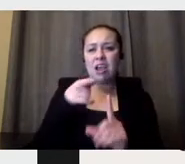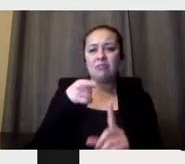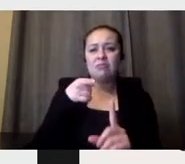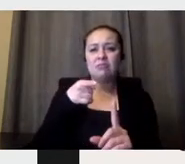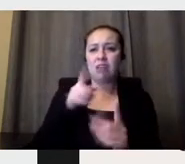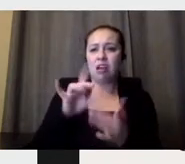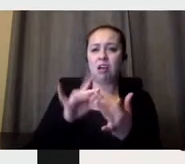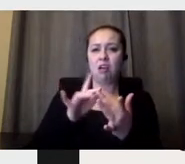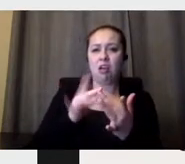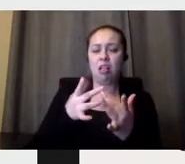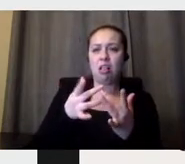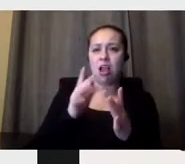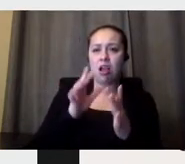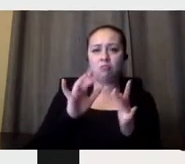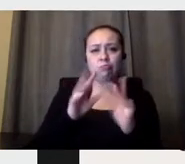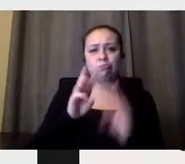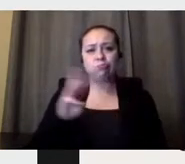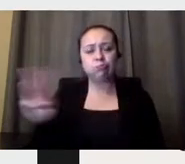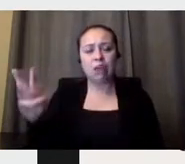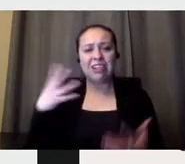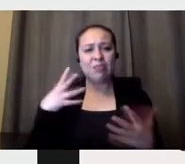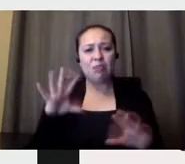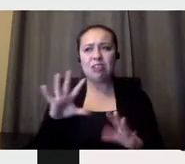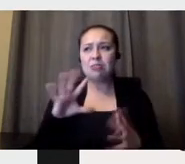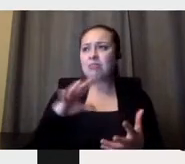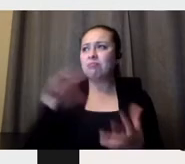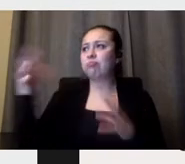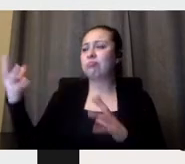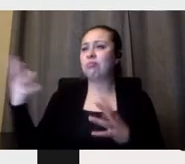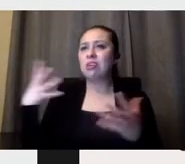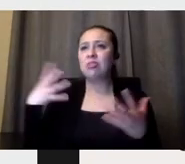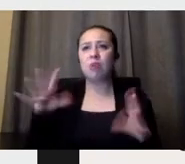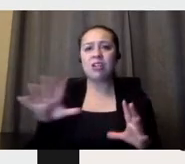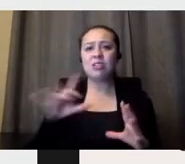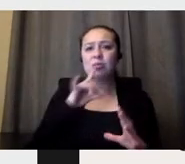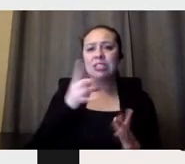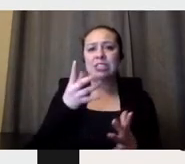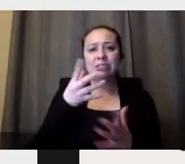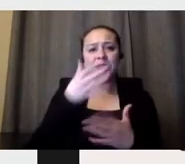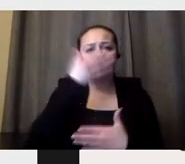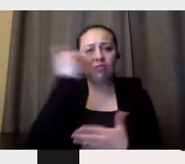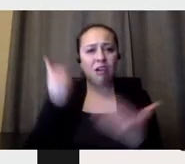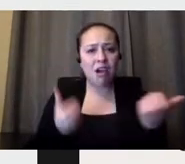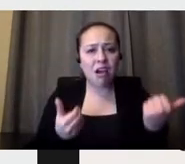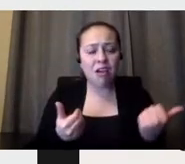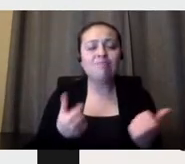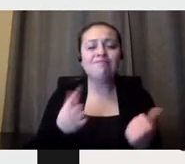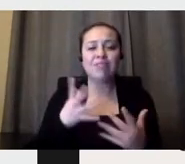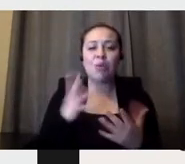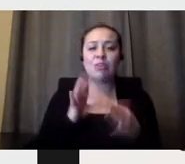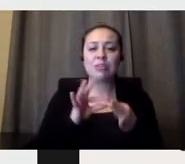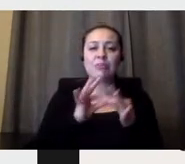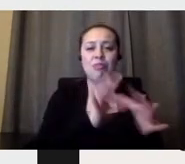hands. I know that this should be used for something related to them. So since then I was trying to